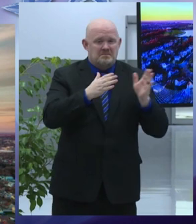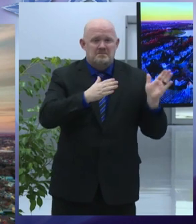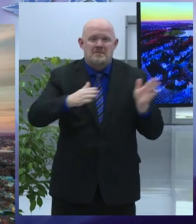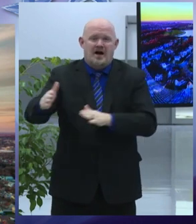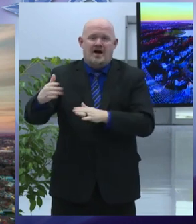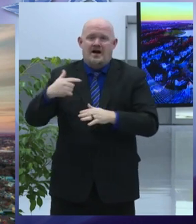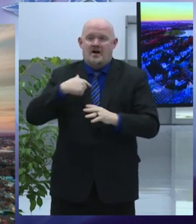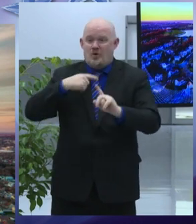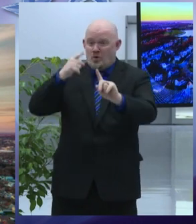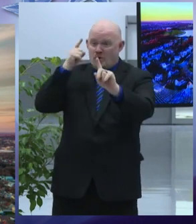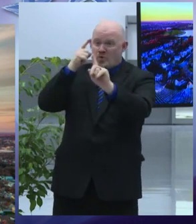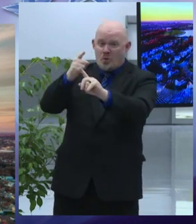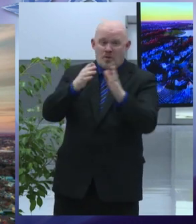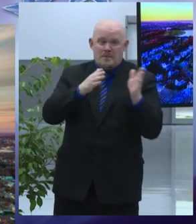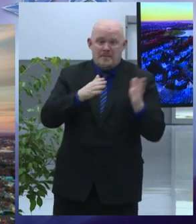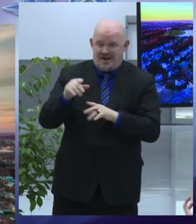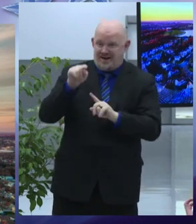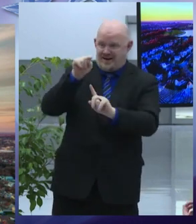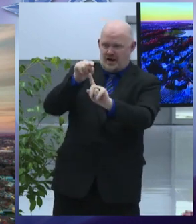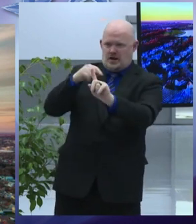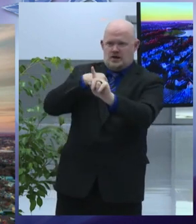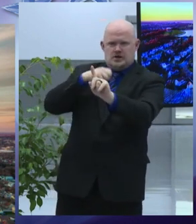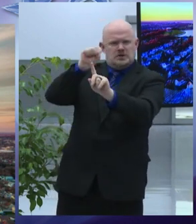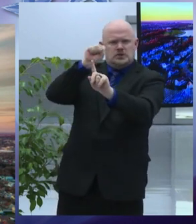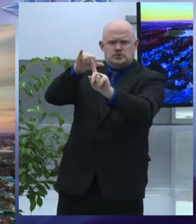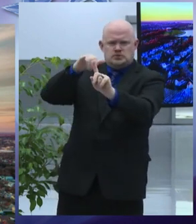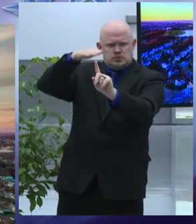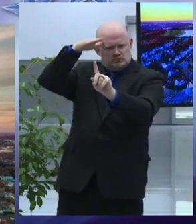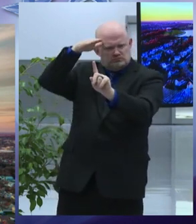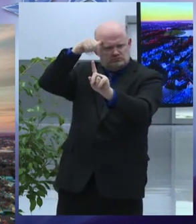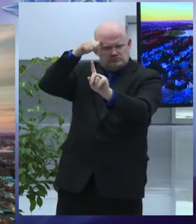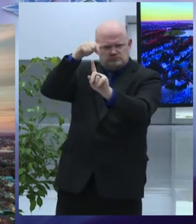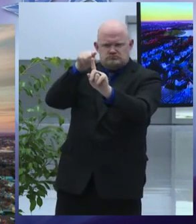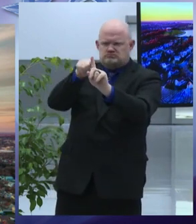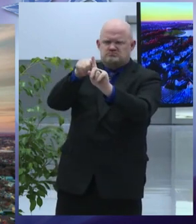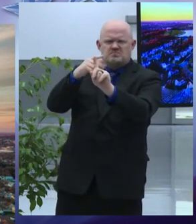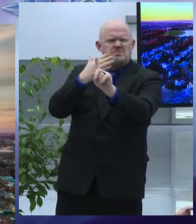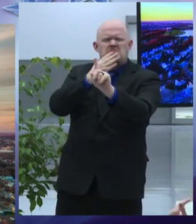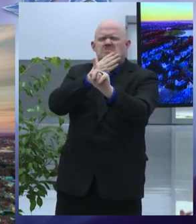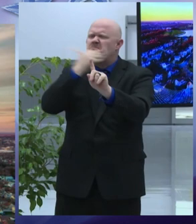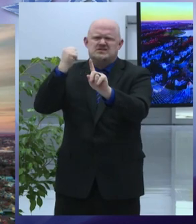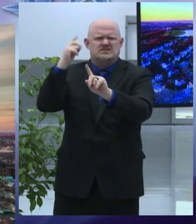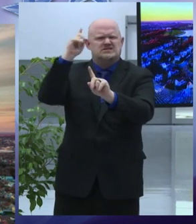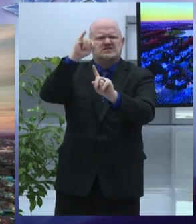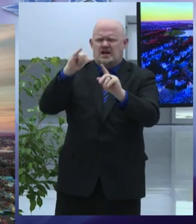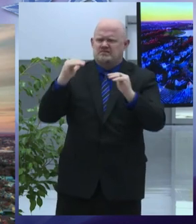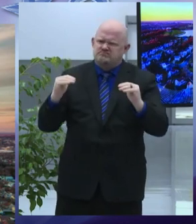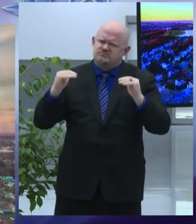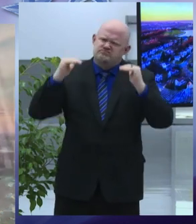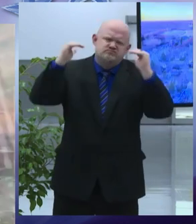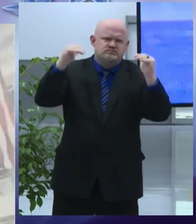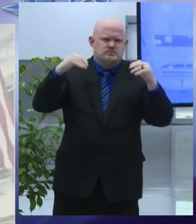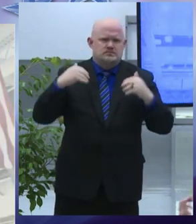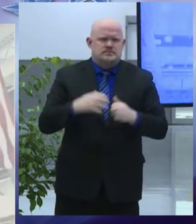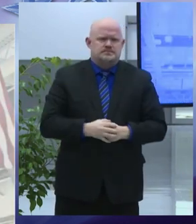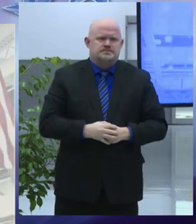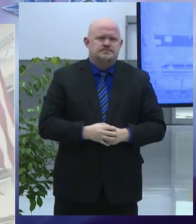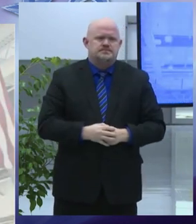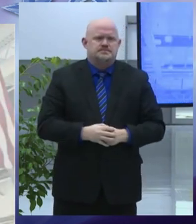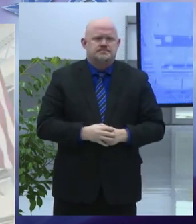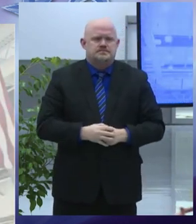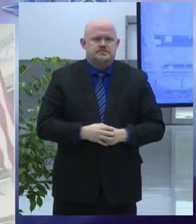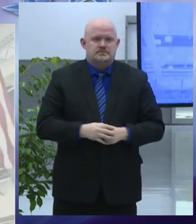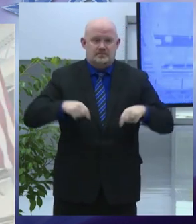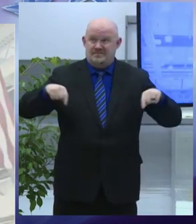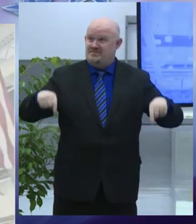to our best days ever this amazing facility is an example of what we can